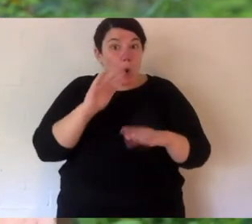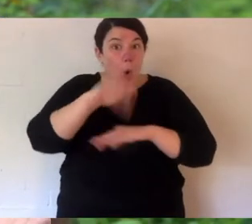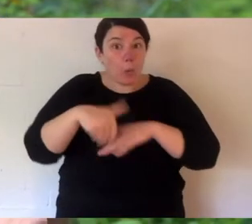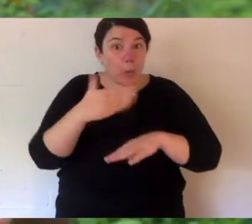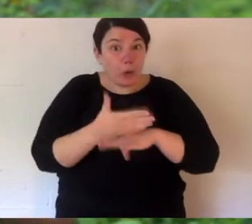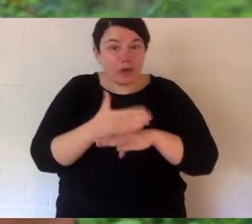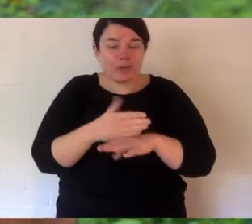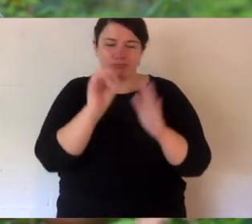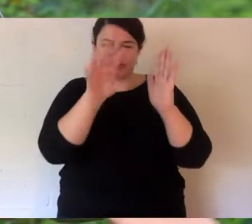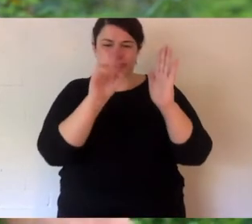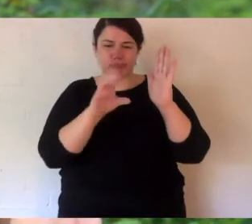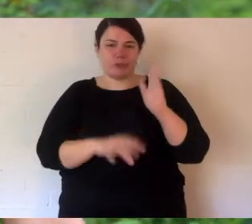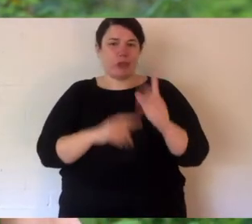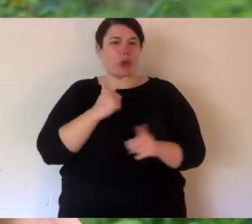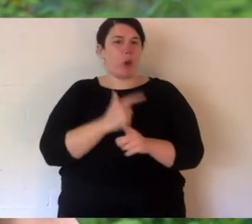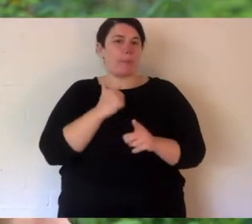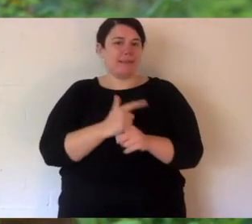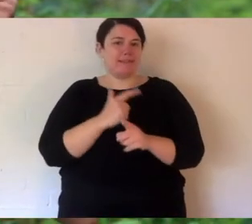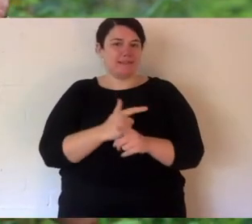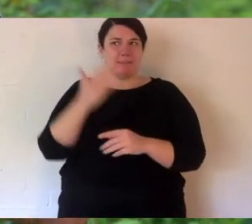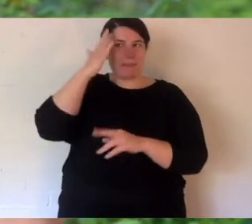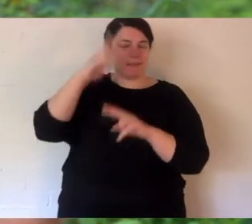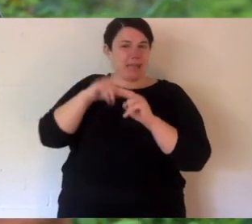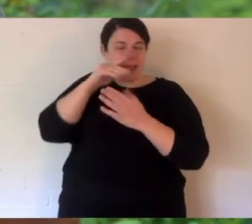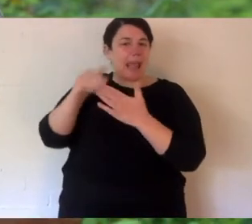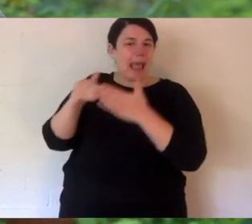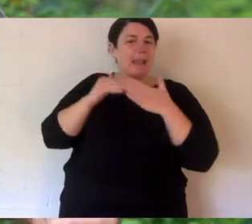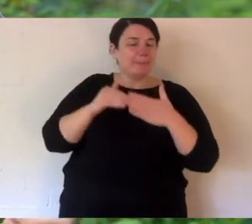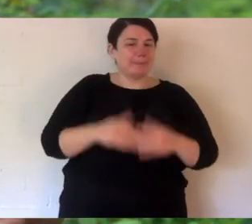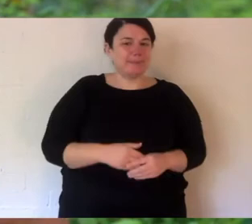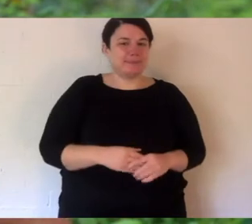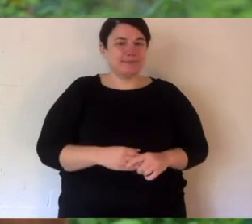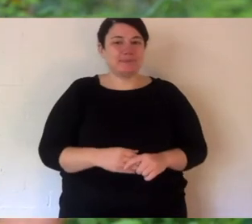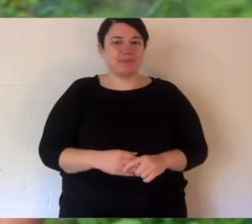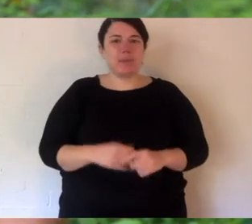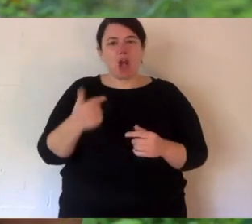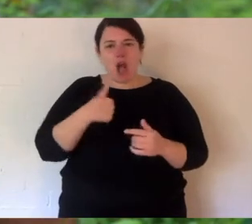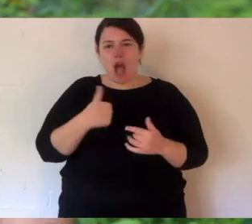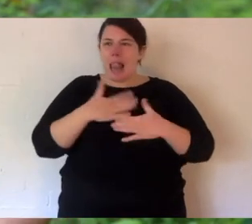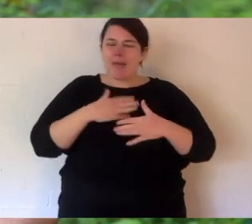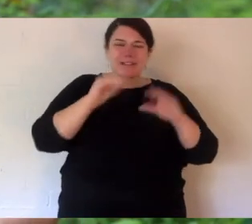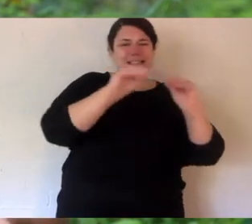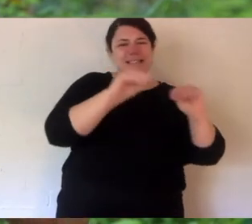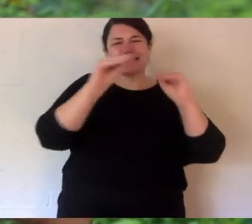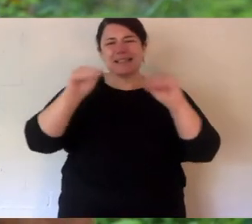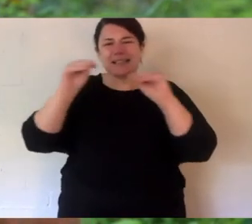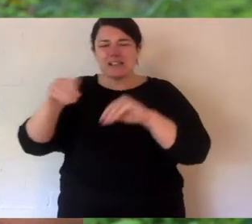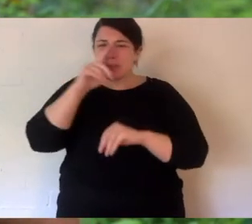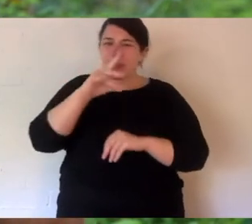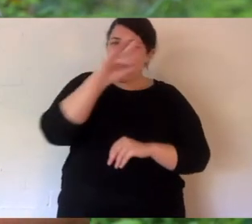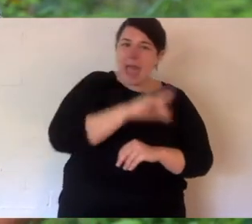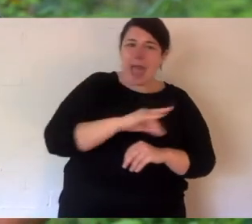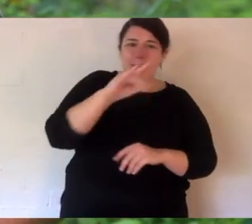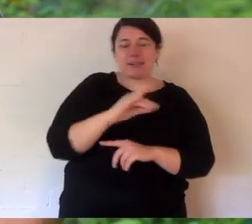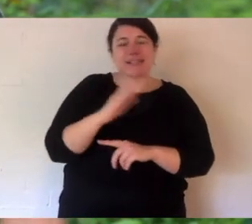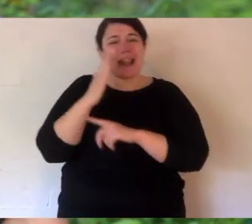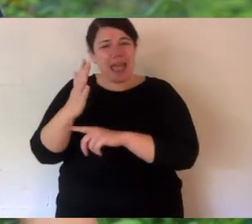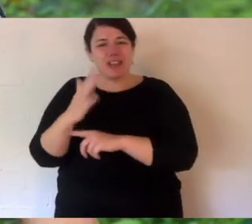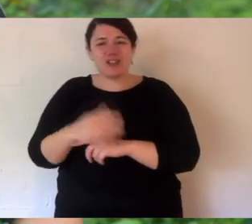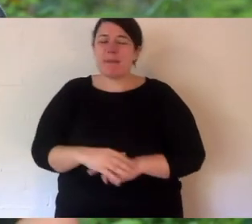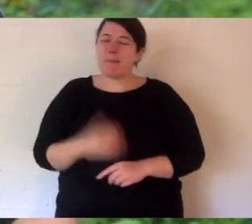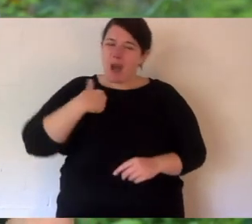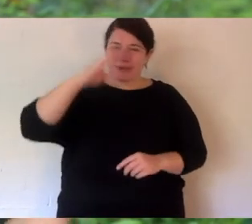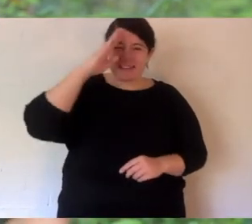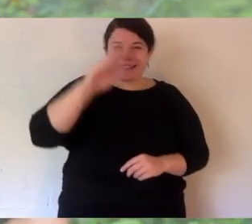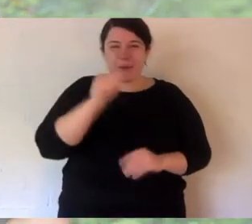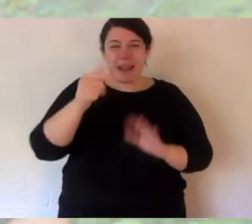me your homework, just put it into the comments. This is what I do connecting people with nature and that can't stop. I'll see